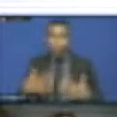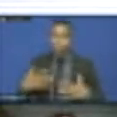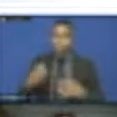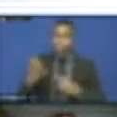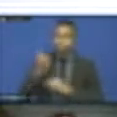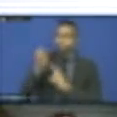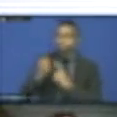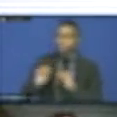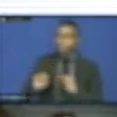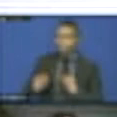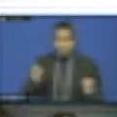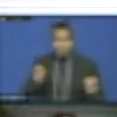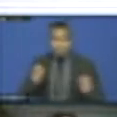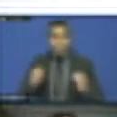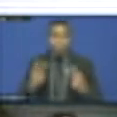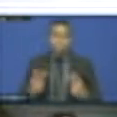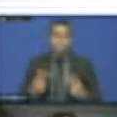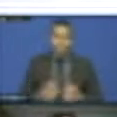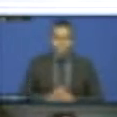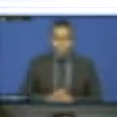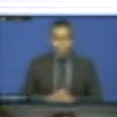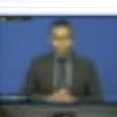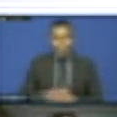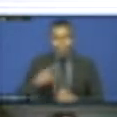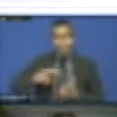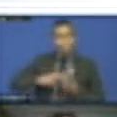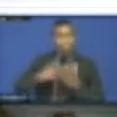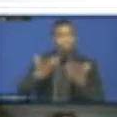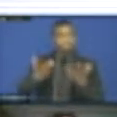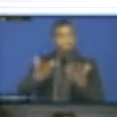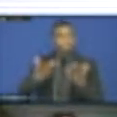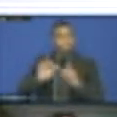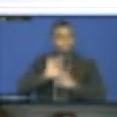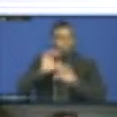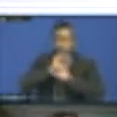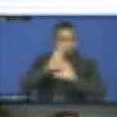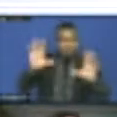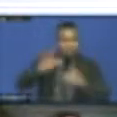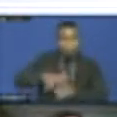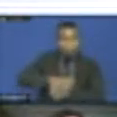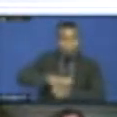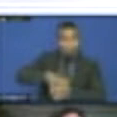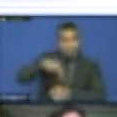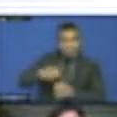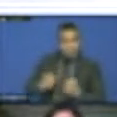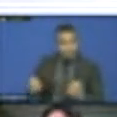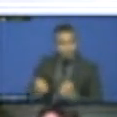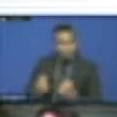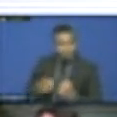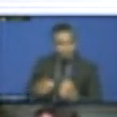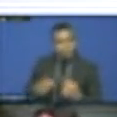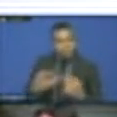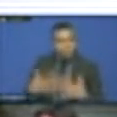SDGs. So thank you very much for highlighting that. And I think really making clear how accountability in its truest sense